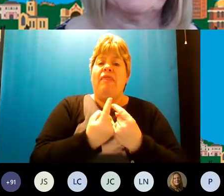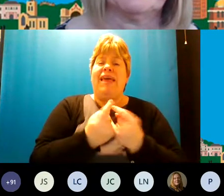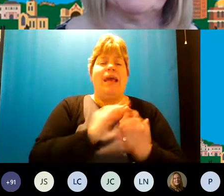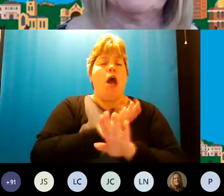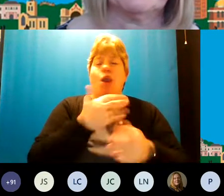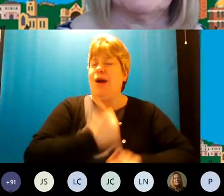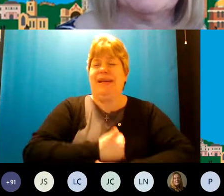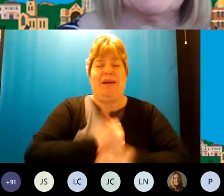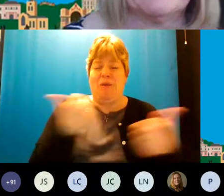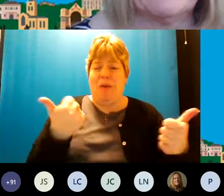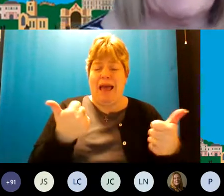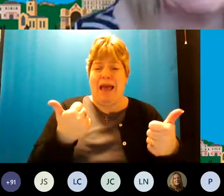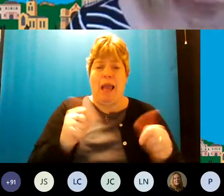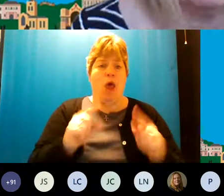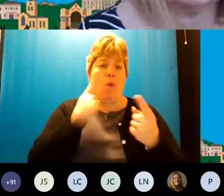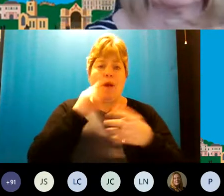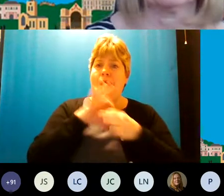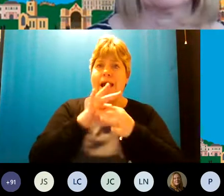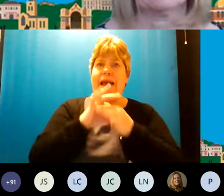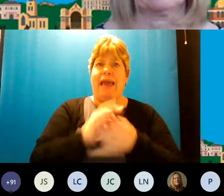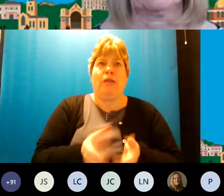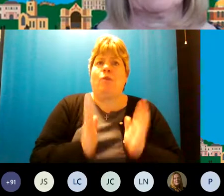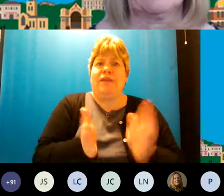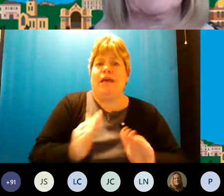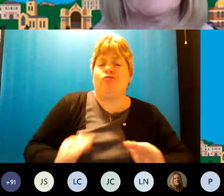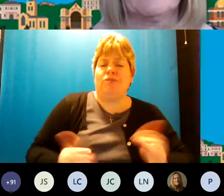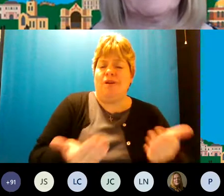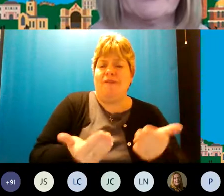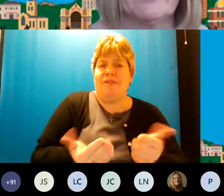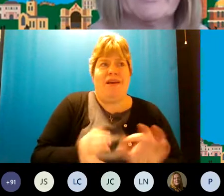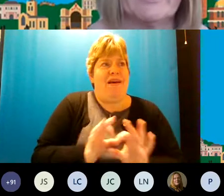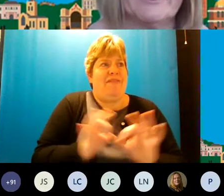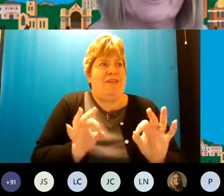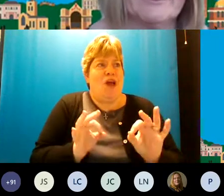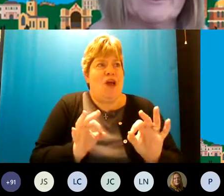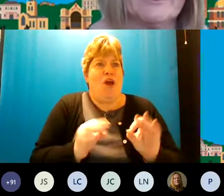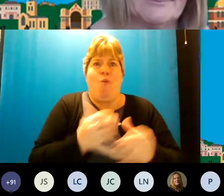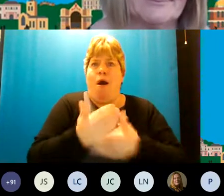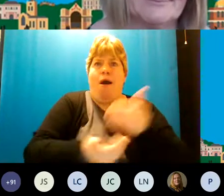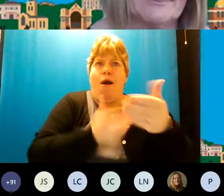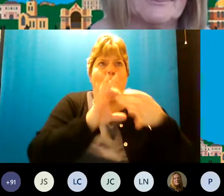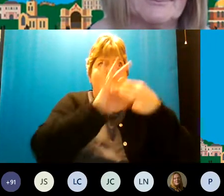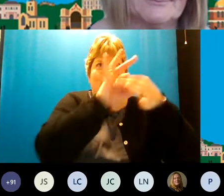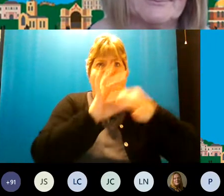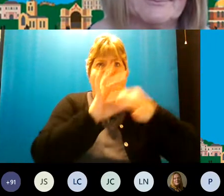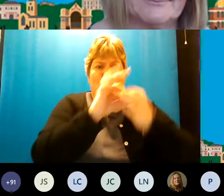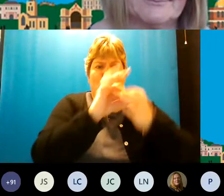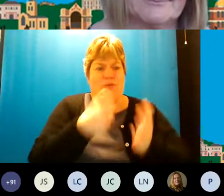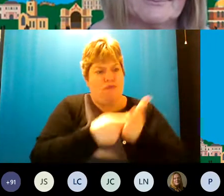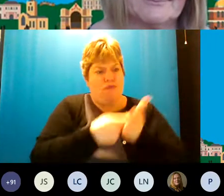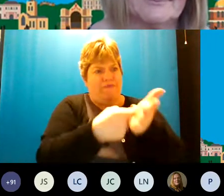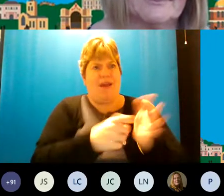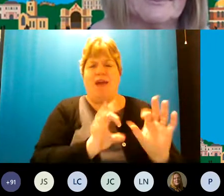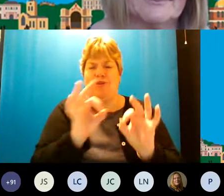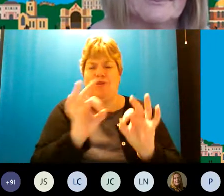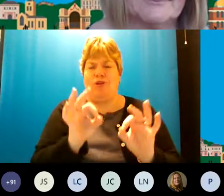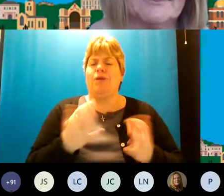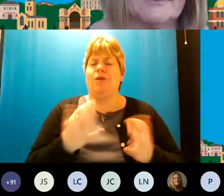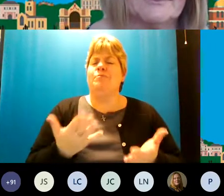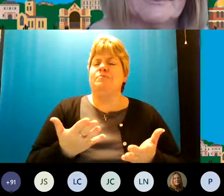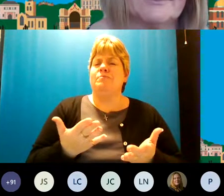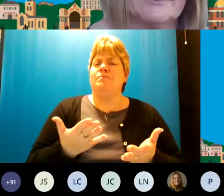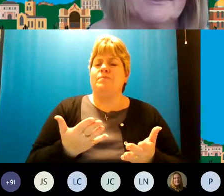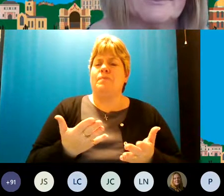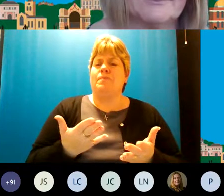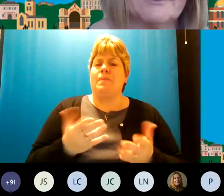well we can't really engage with statutory services there's no um you know ongoing relationship and referral pathway will we try and you know